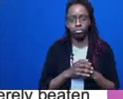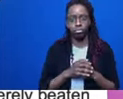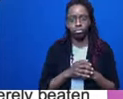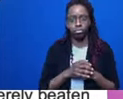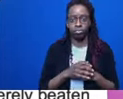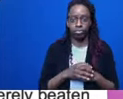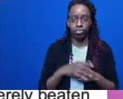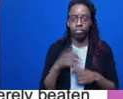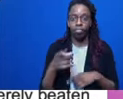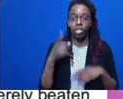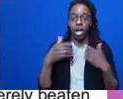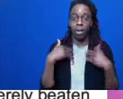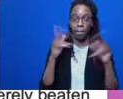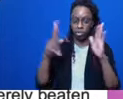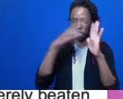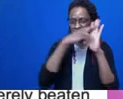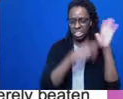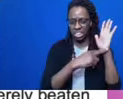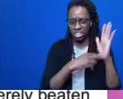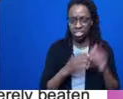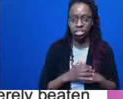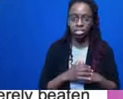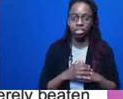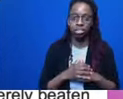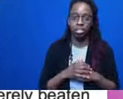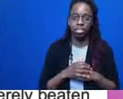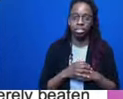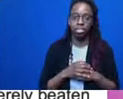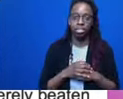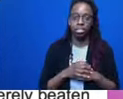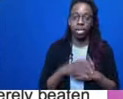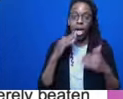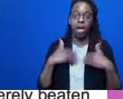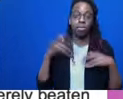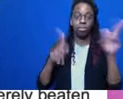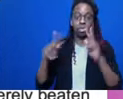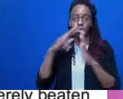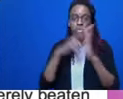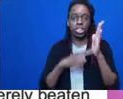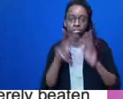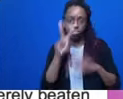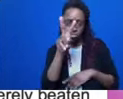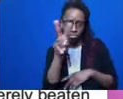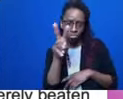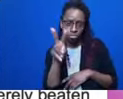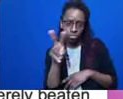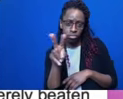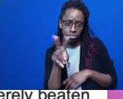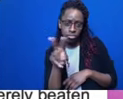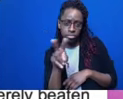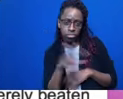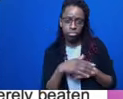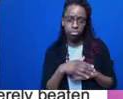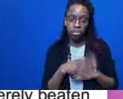you'll then be able to have folks read it silently. And then you'll ask for a volunteer or two. There's always